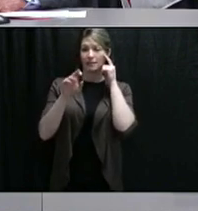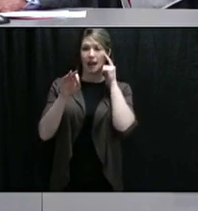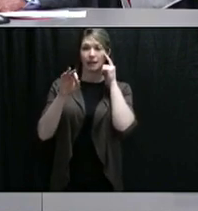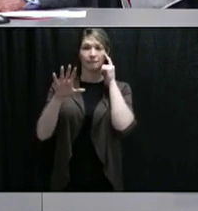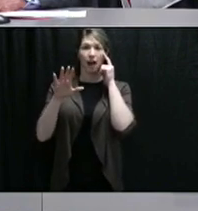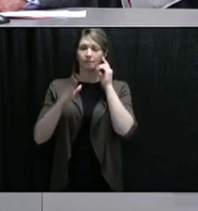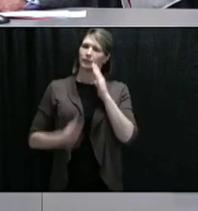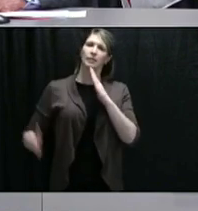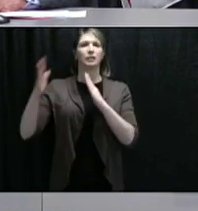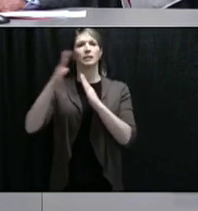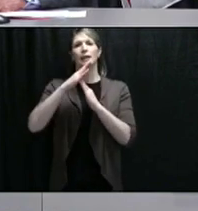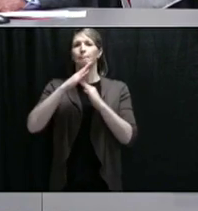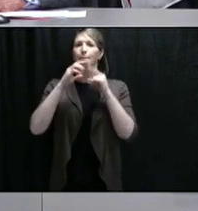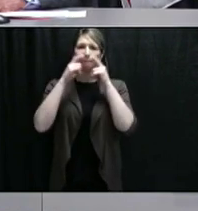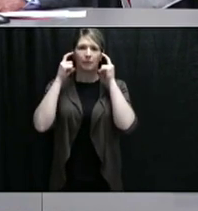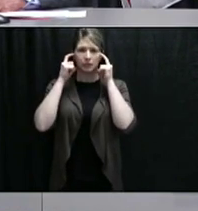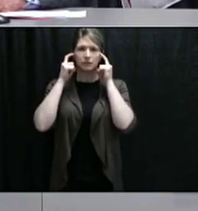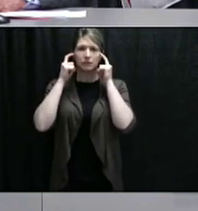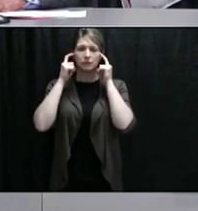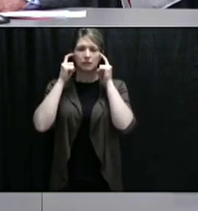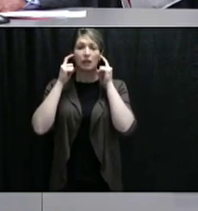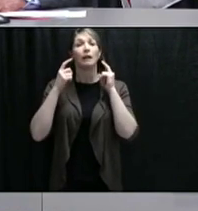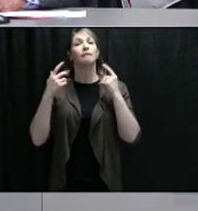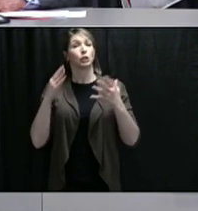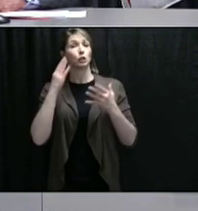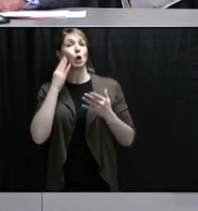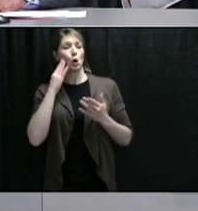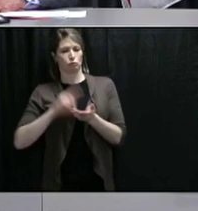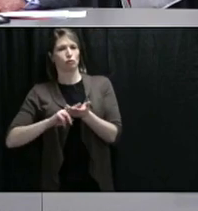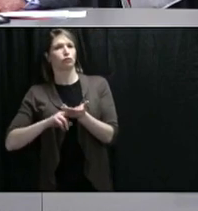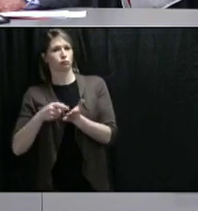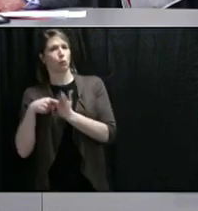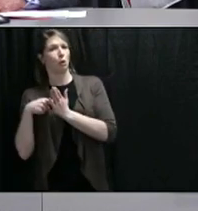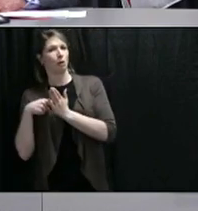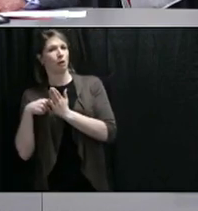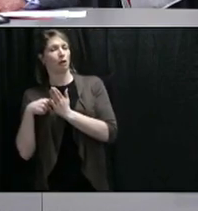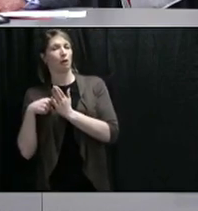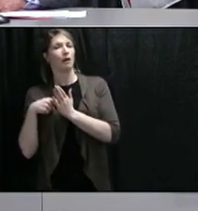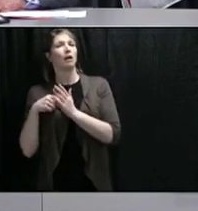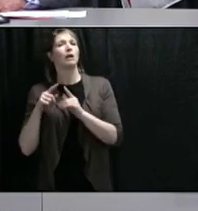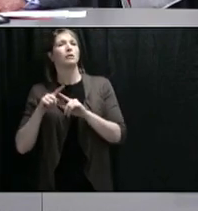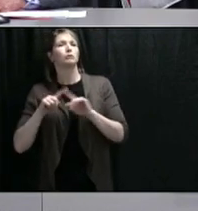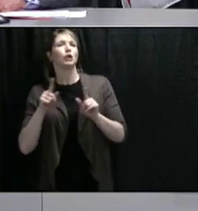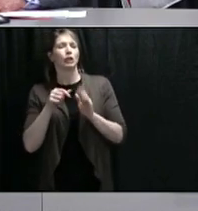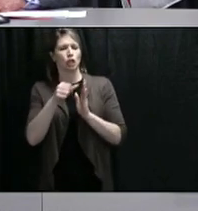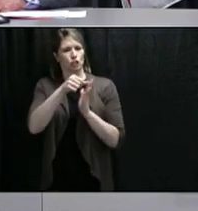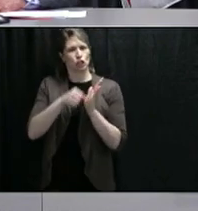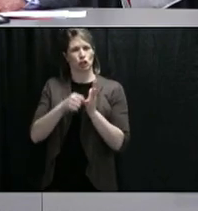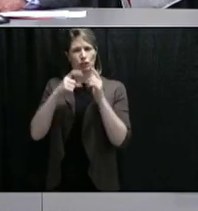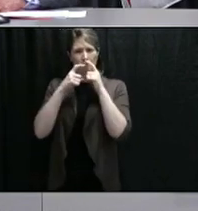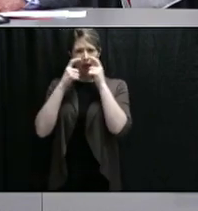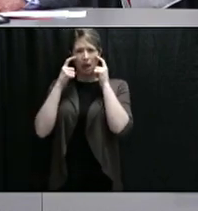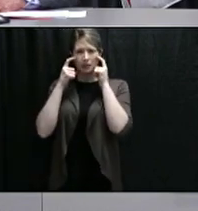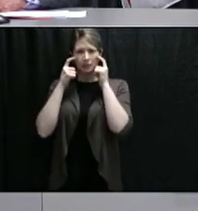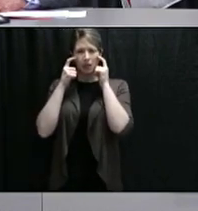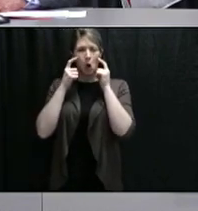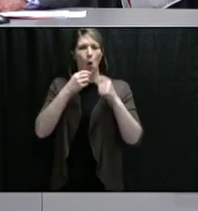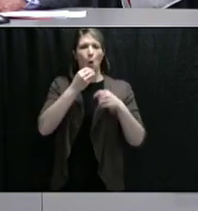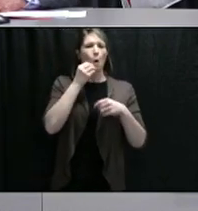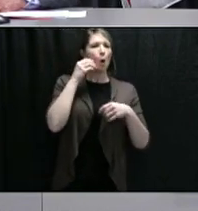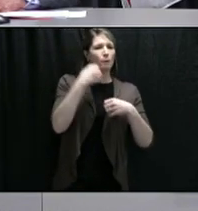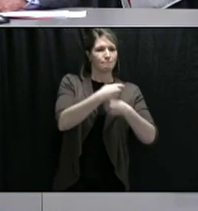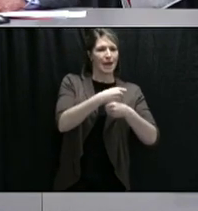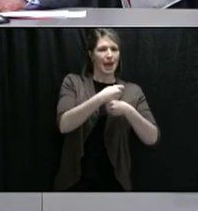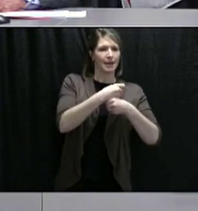concern about their own protection, are surgical masks more effective than a typical homemade mask? Because you've said that homemade